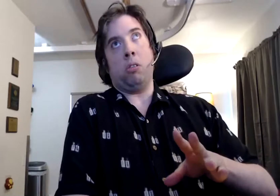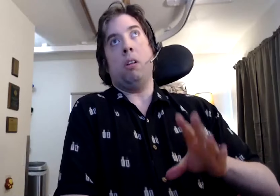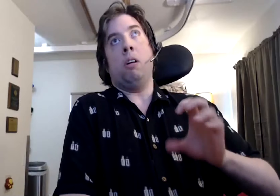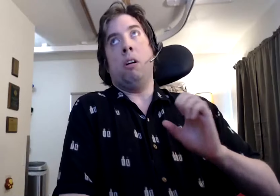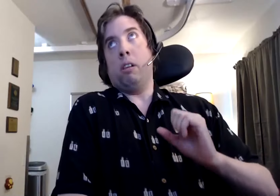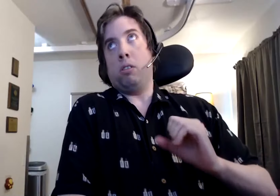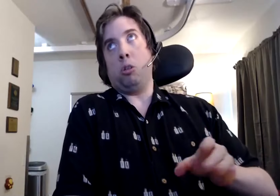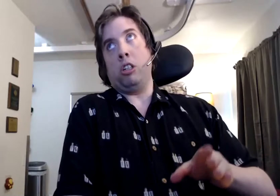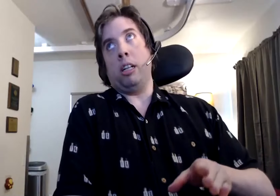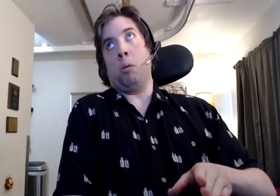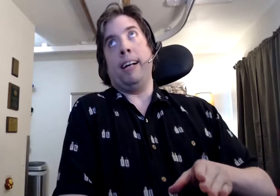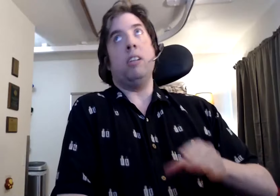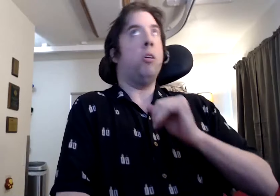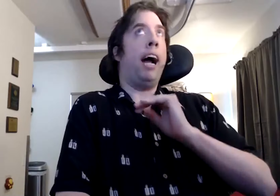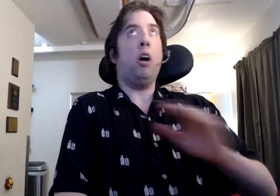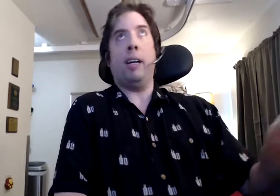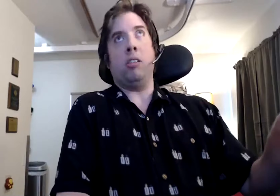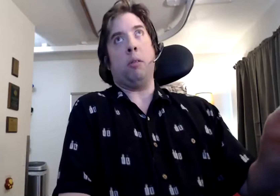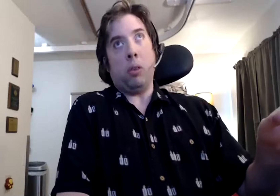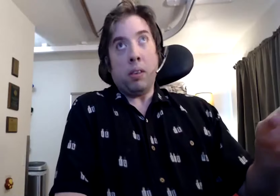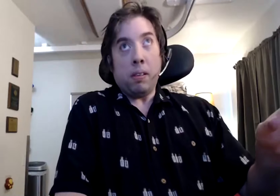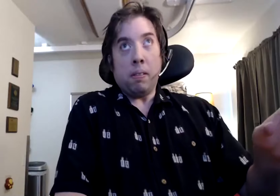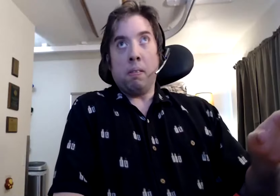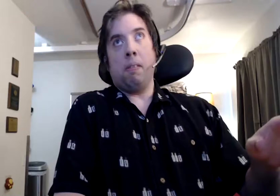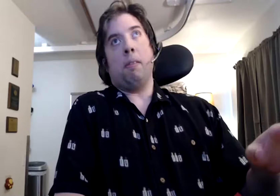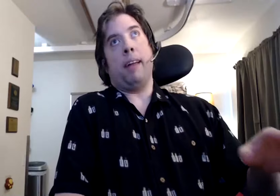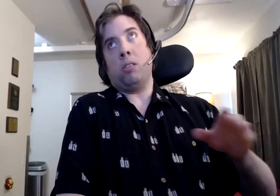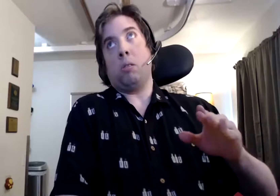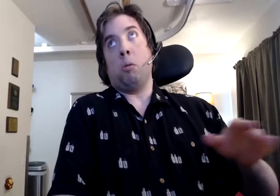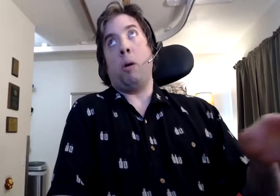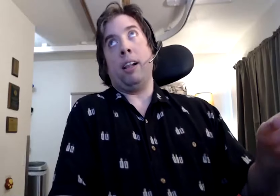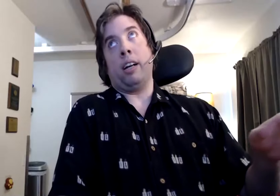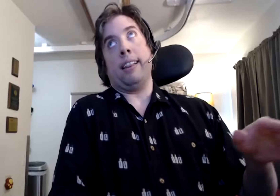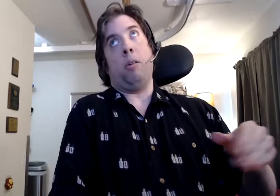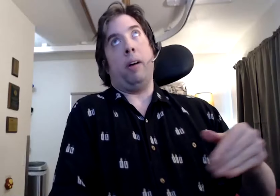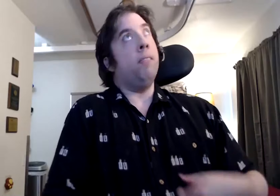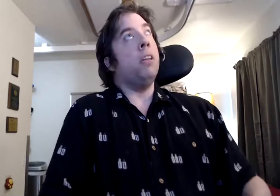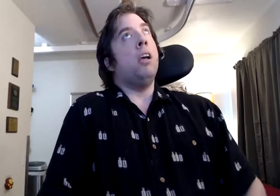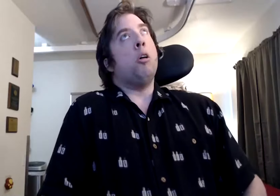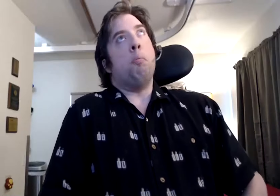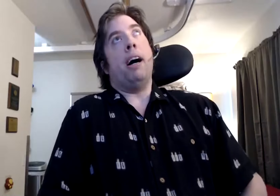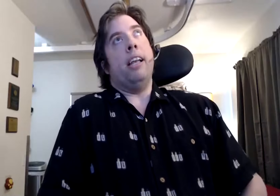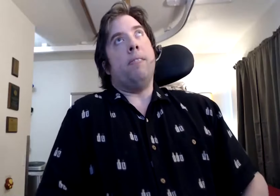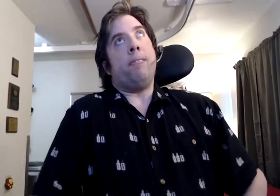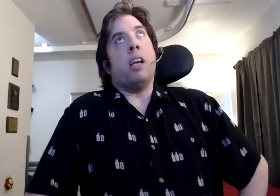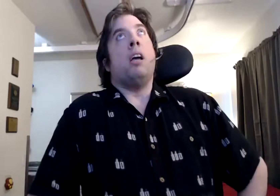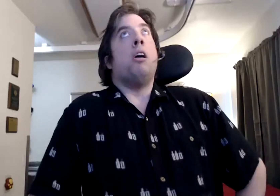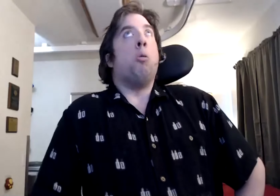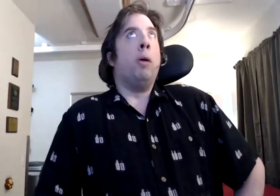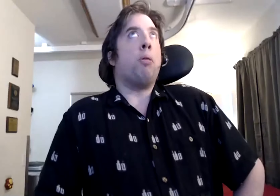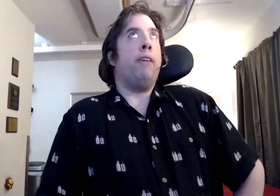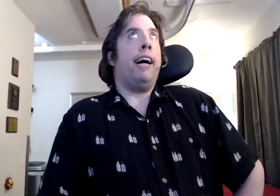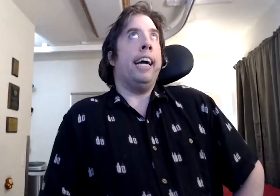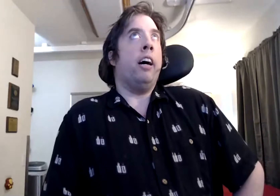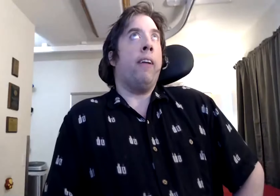with this situation that we're in. So how are we disabled? That's why I look at it that way. But